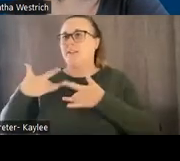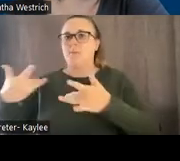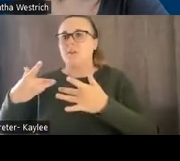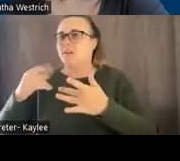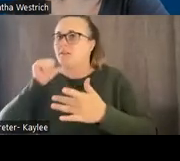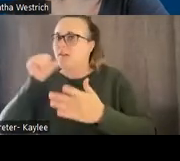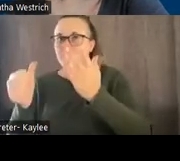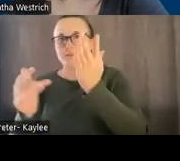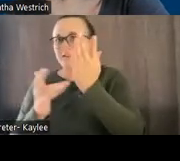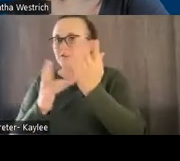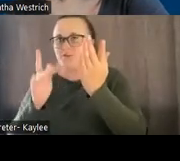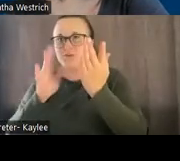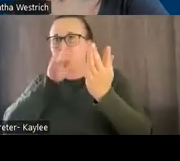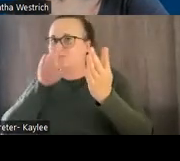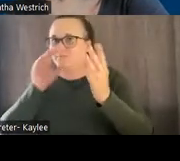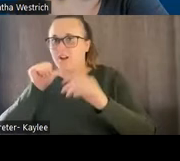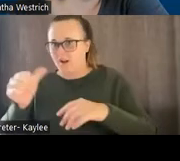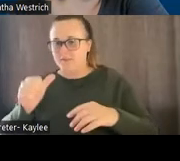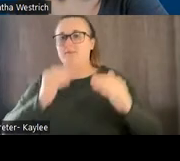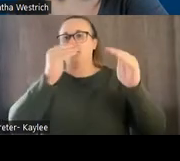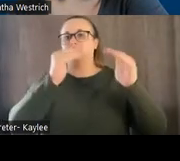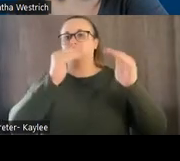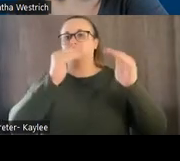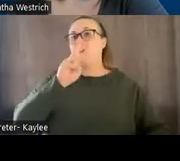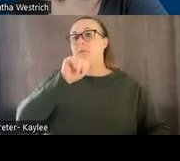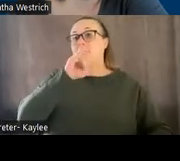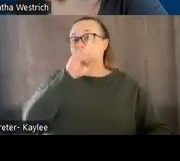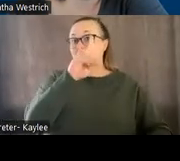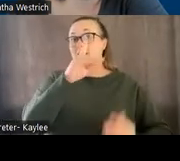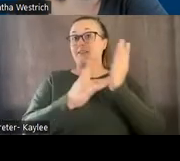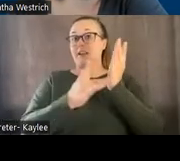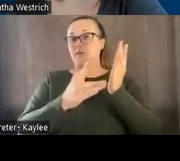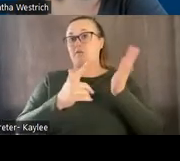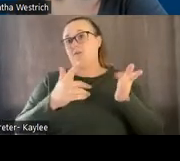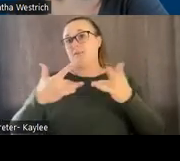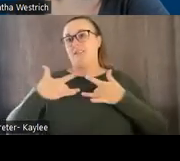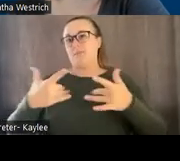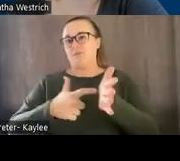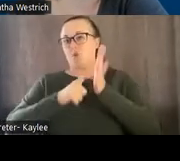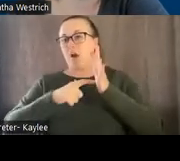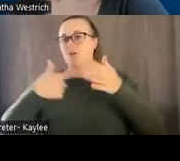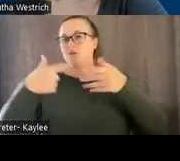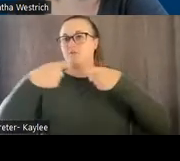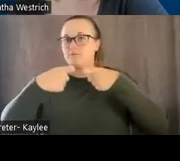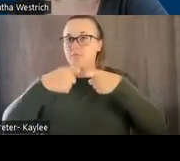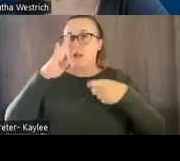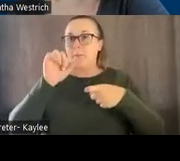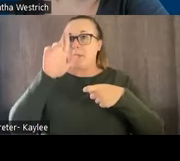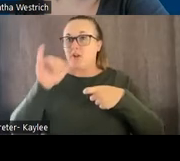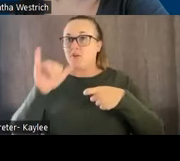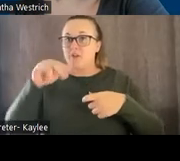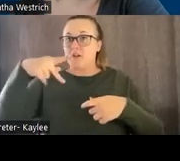then mid tech is something that requires a battery or power source. And there is a voice output component.